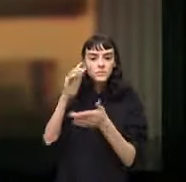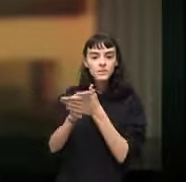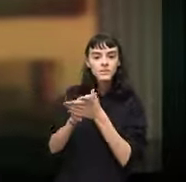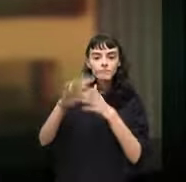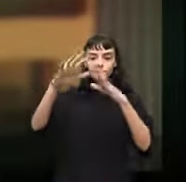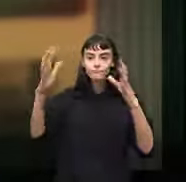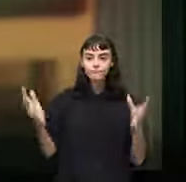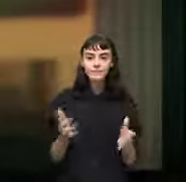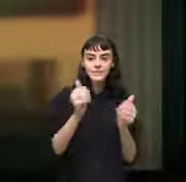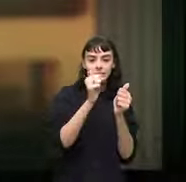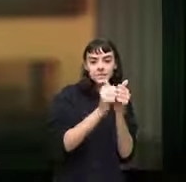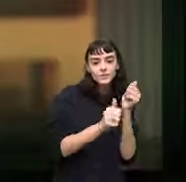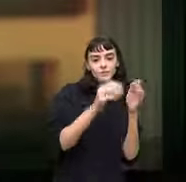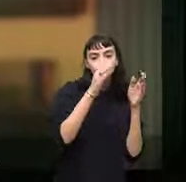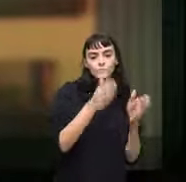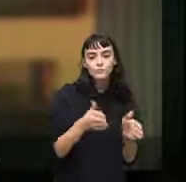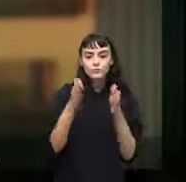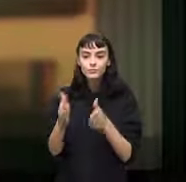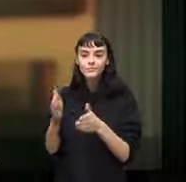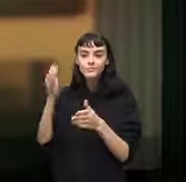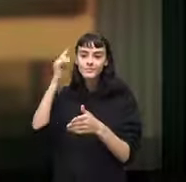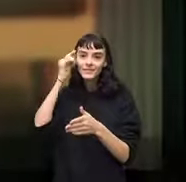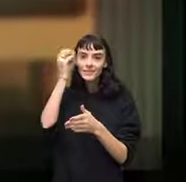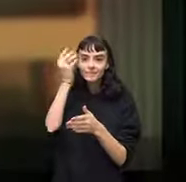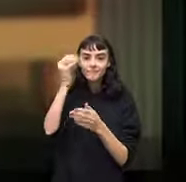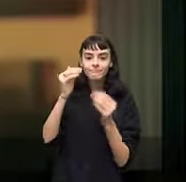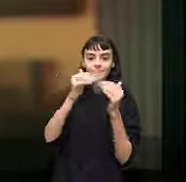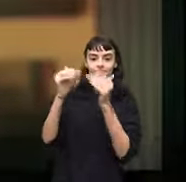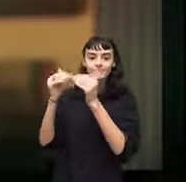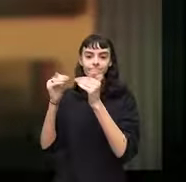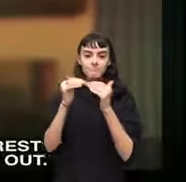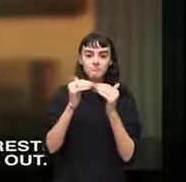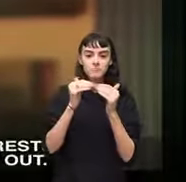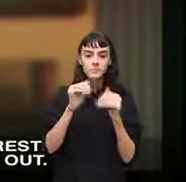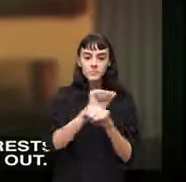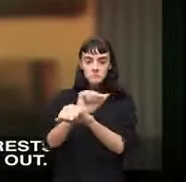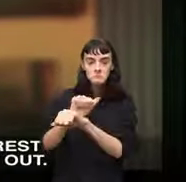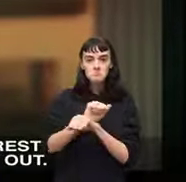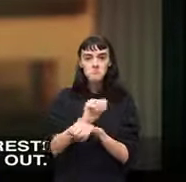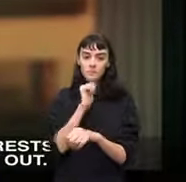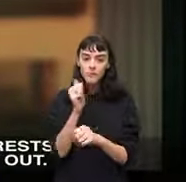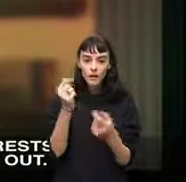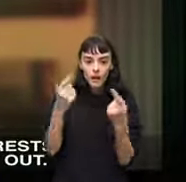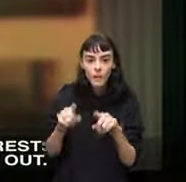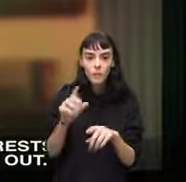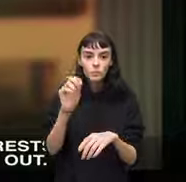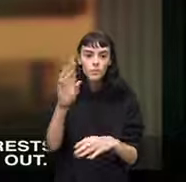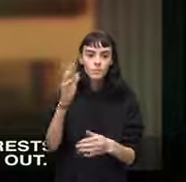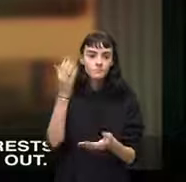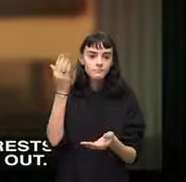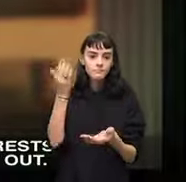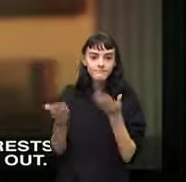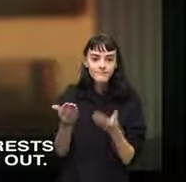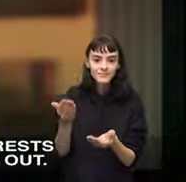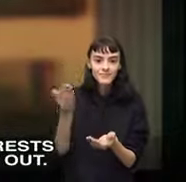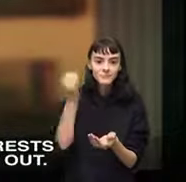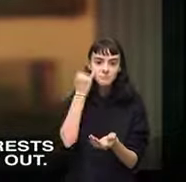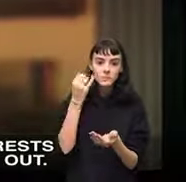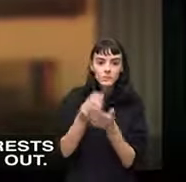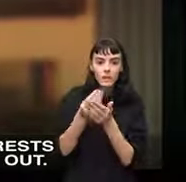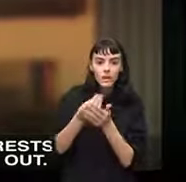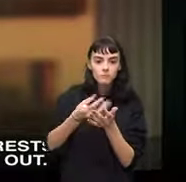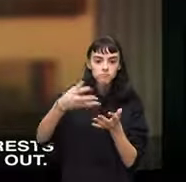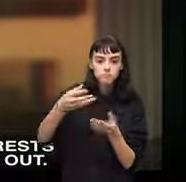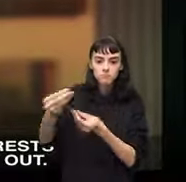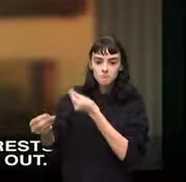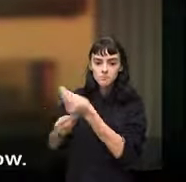light in an enlightened age that humanitarianism would have conquered or maybe even economic interests would have